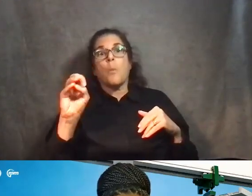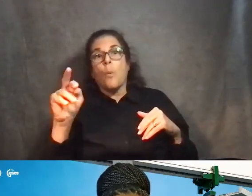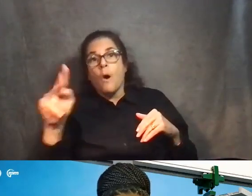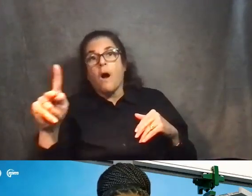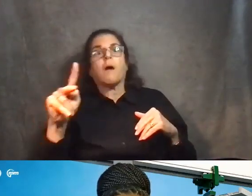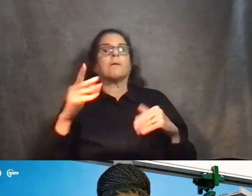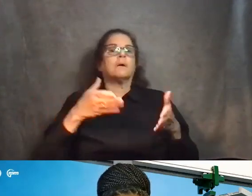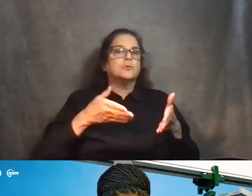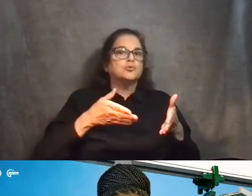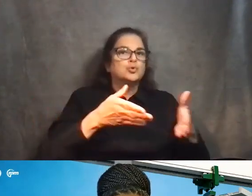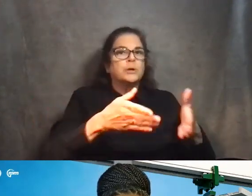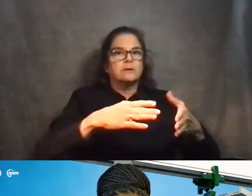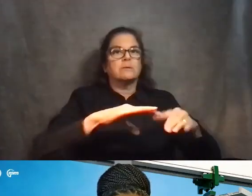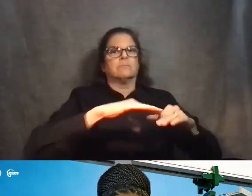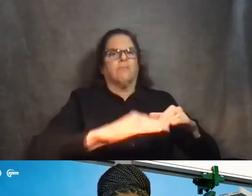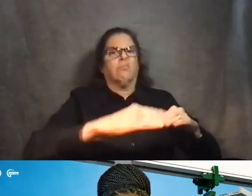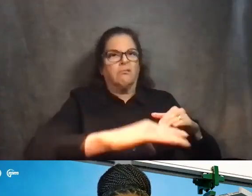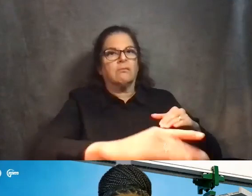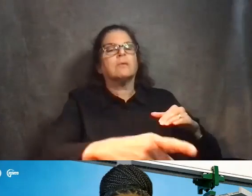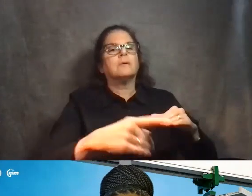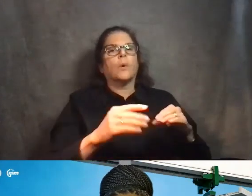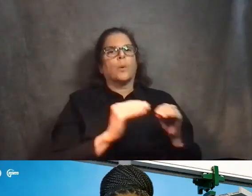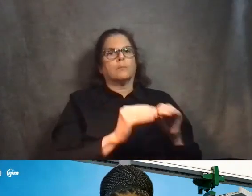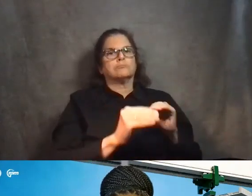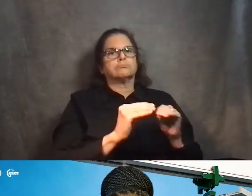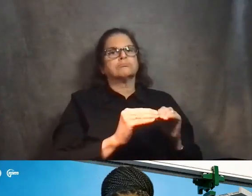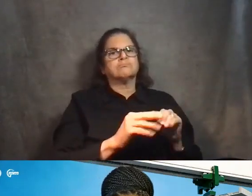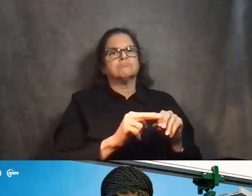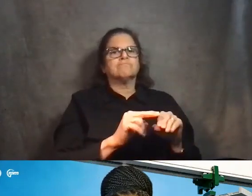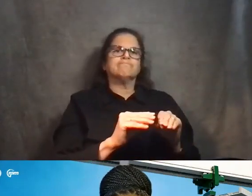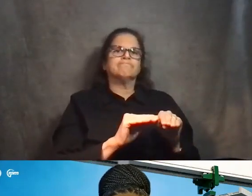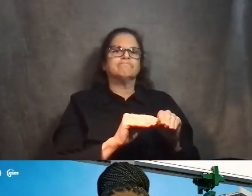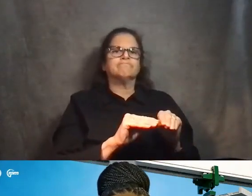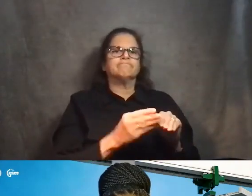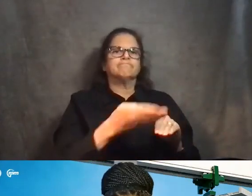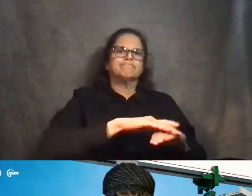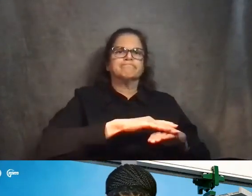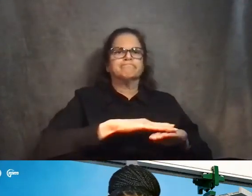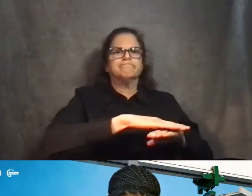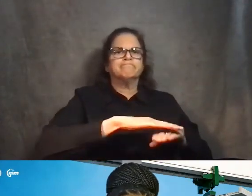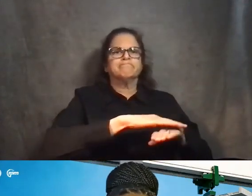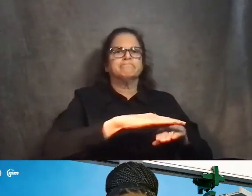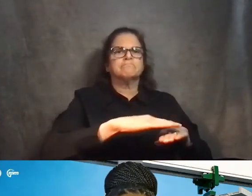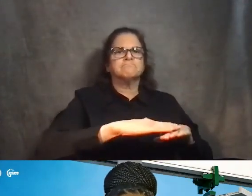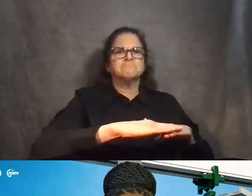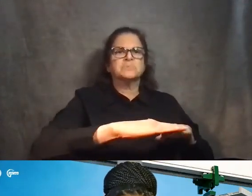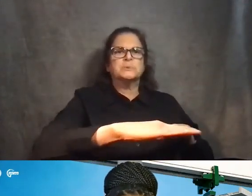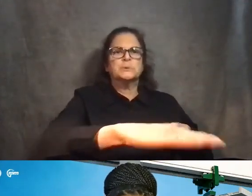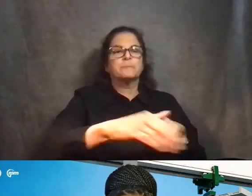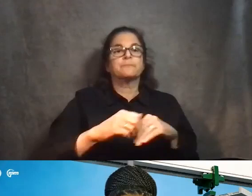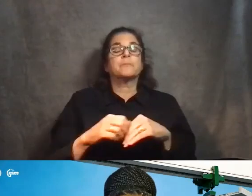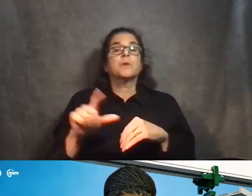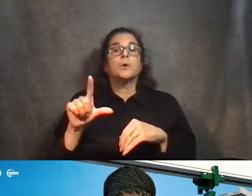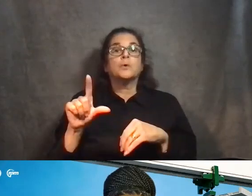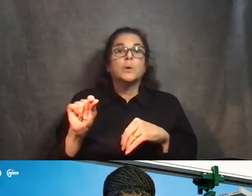There are plans at the end of stage B. So as the stations are getting built in 2023 and 24 where we do have